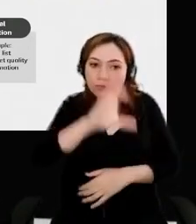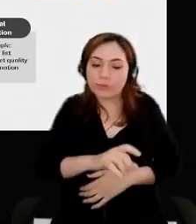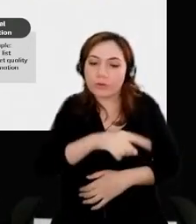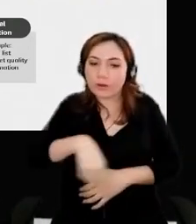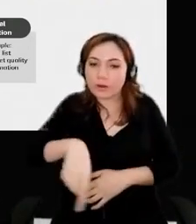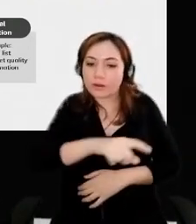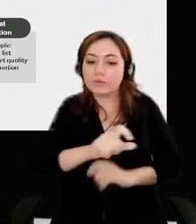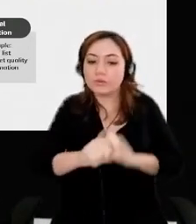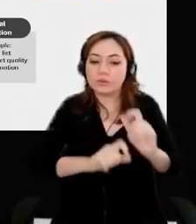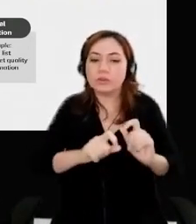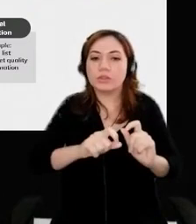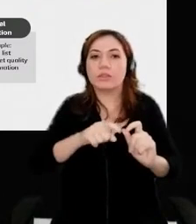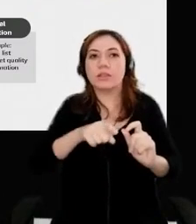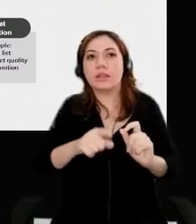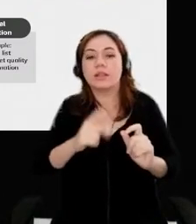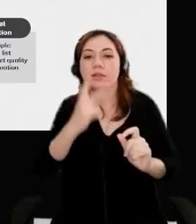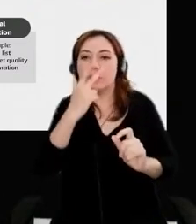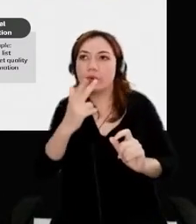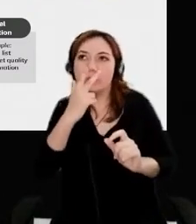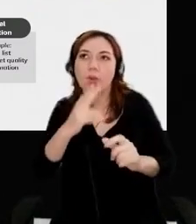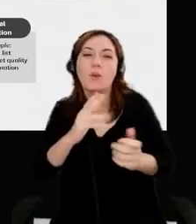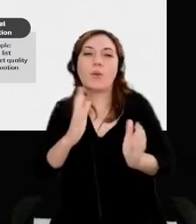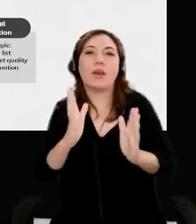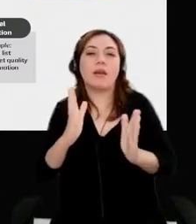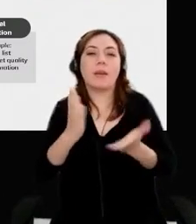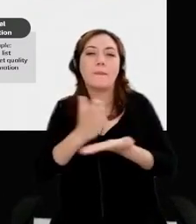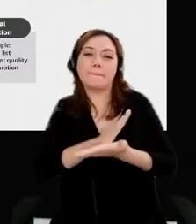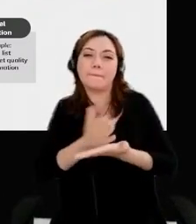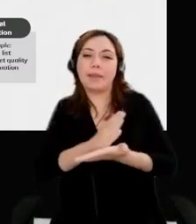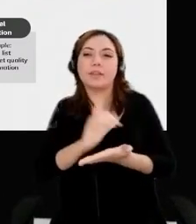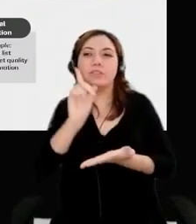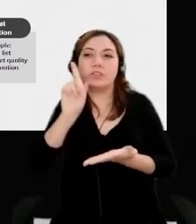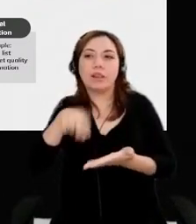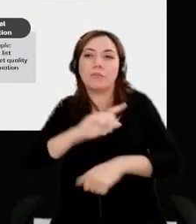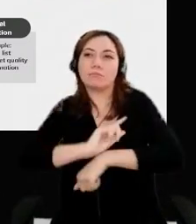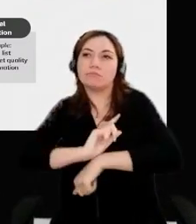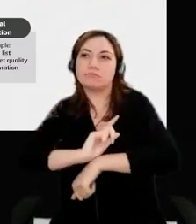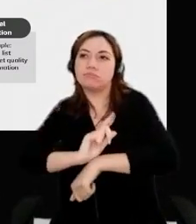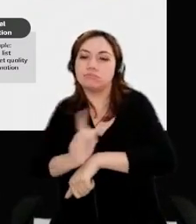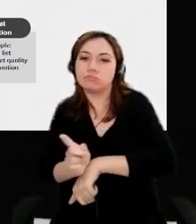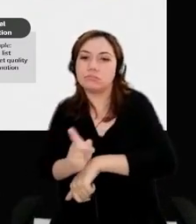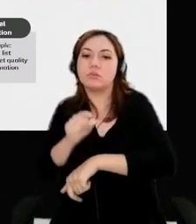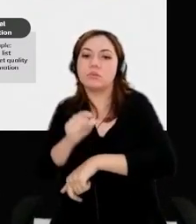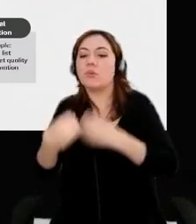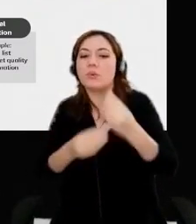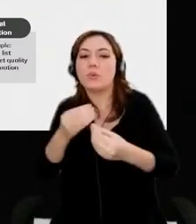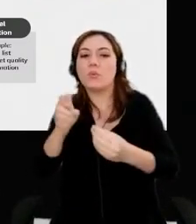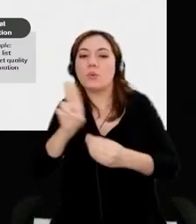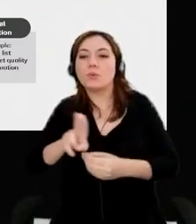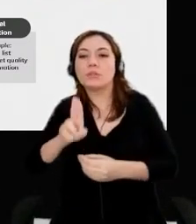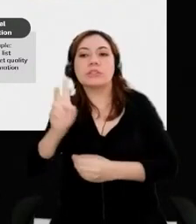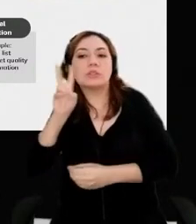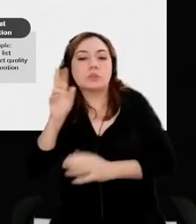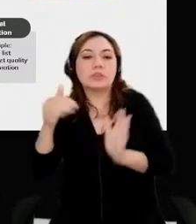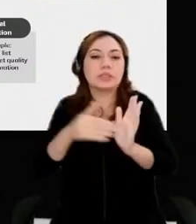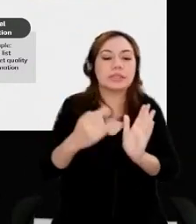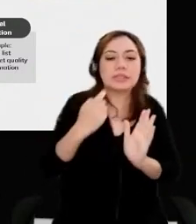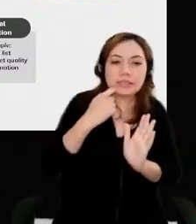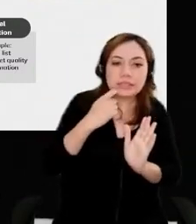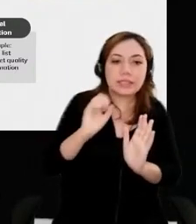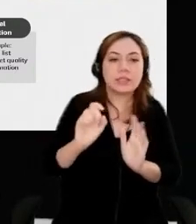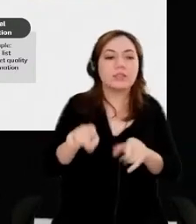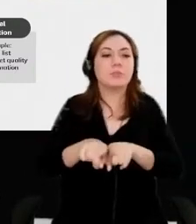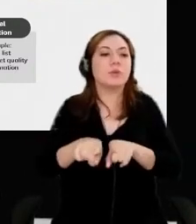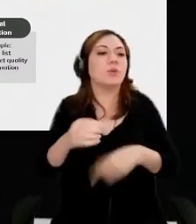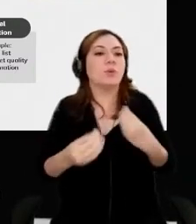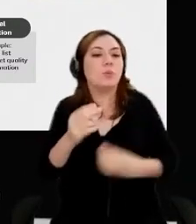Monday to Friday. What's the speed that they're driving at? How they're using the products during the weekends? Plus, all those interactions that we